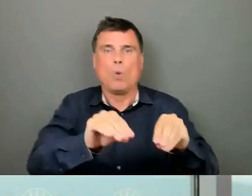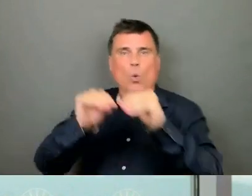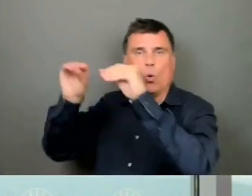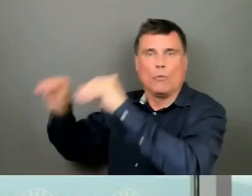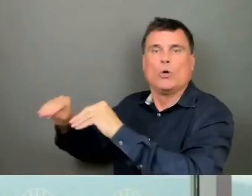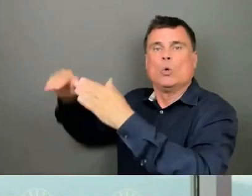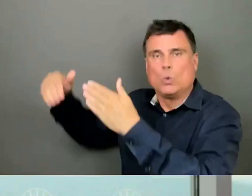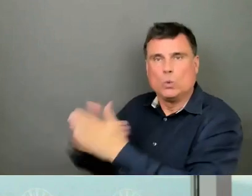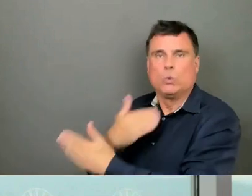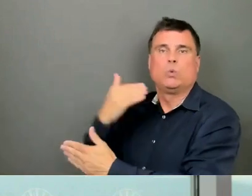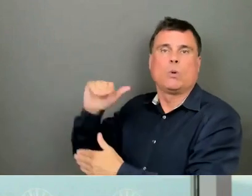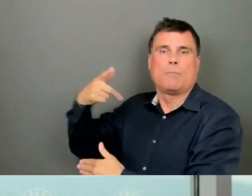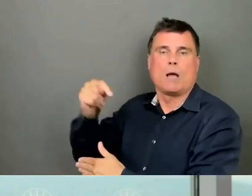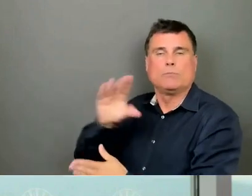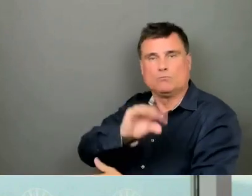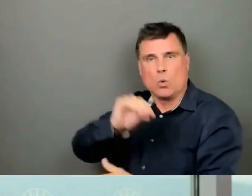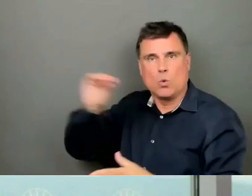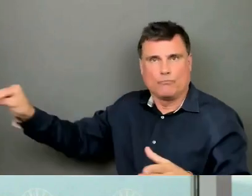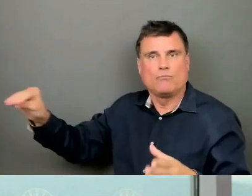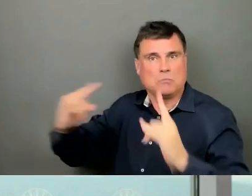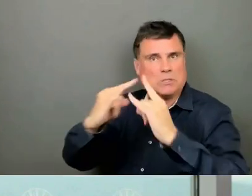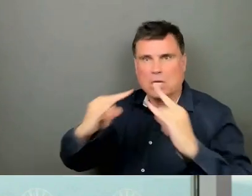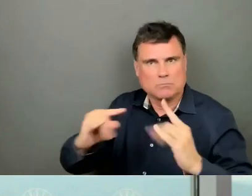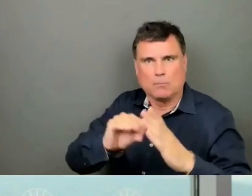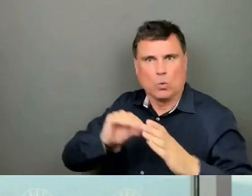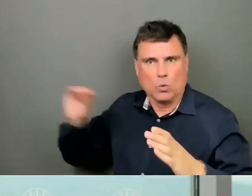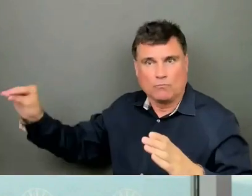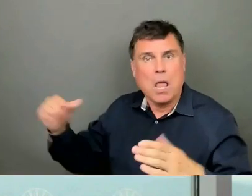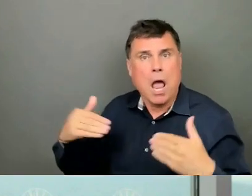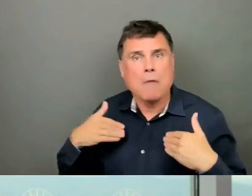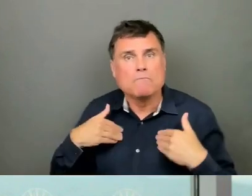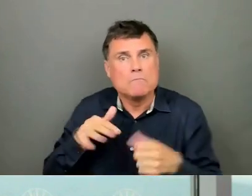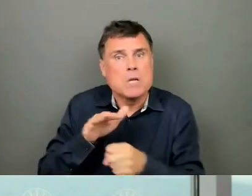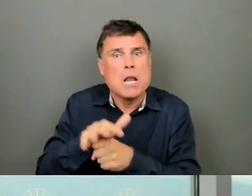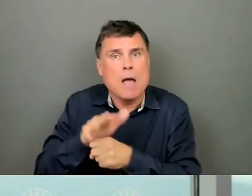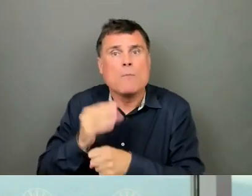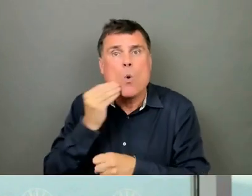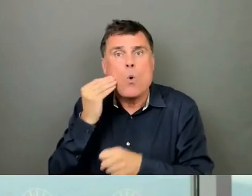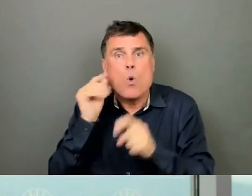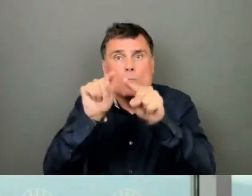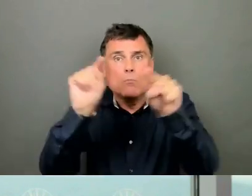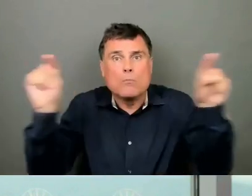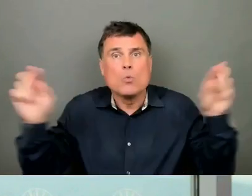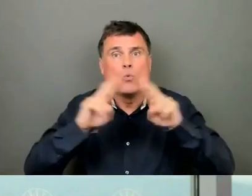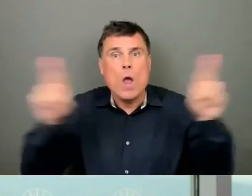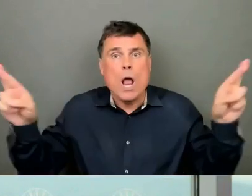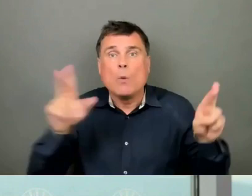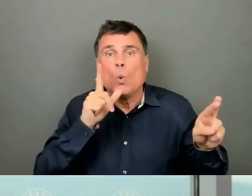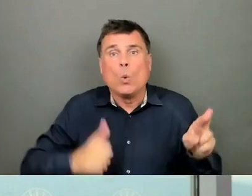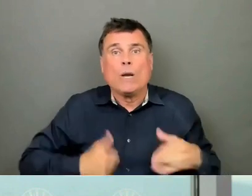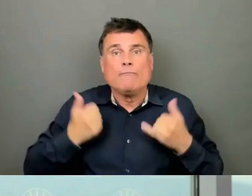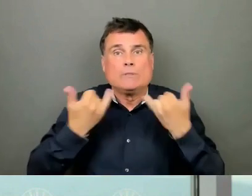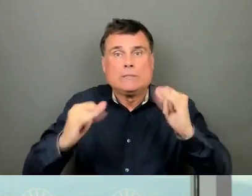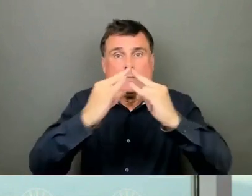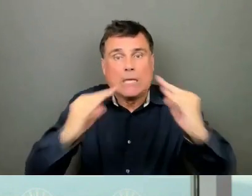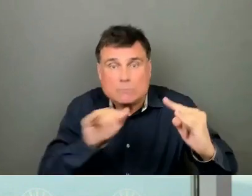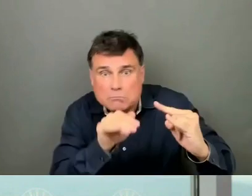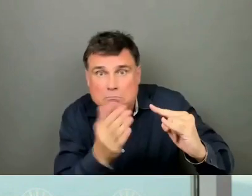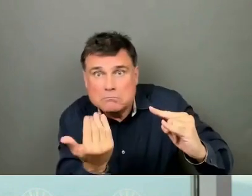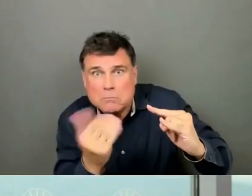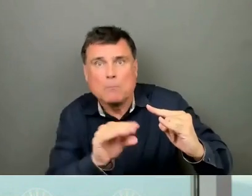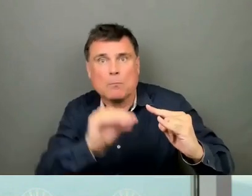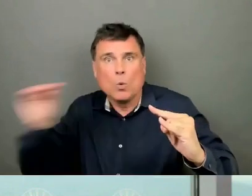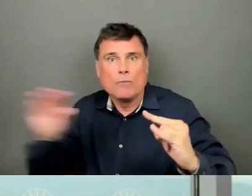There is sufficient housing available for everybody who is currently sheltering at the site. Consistent with our commitment